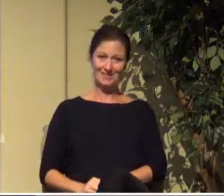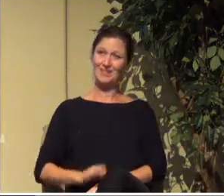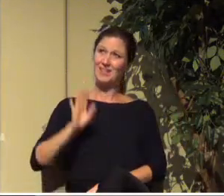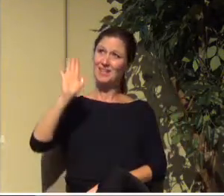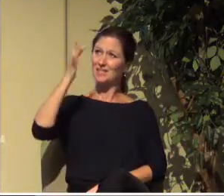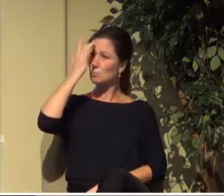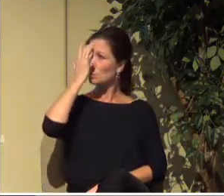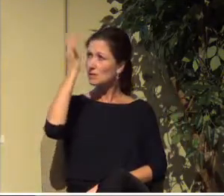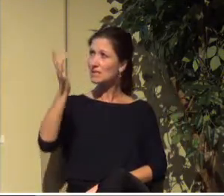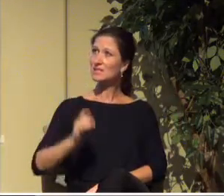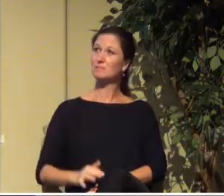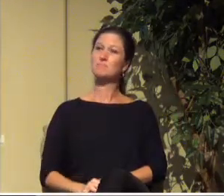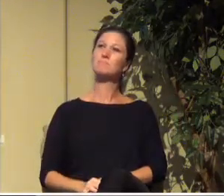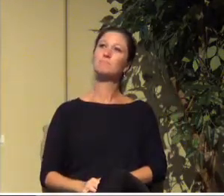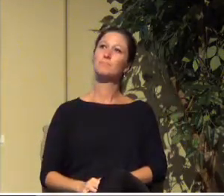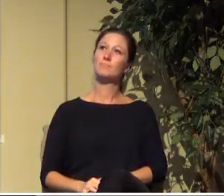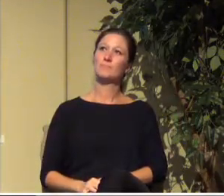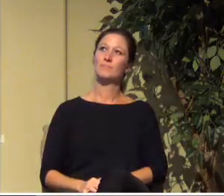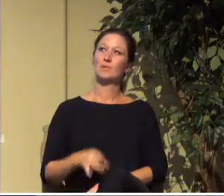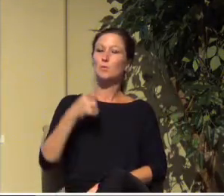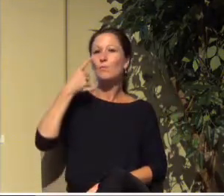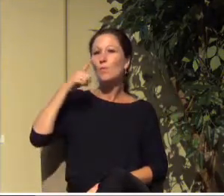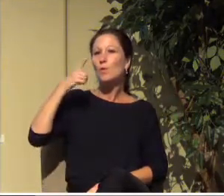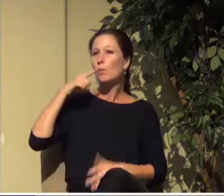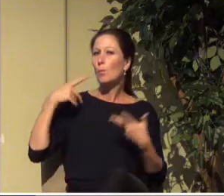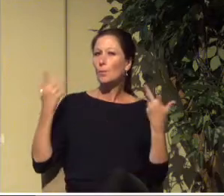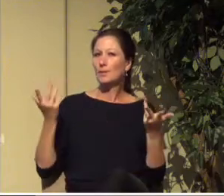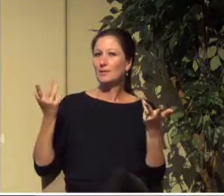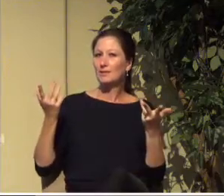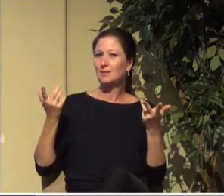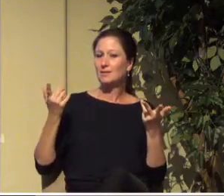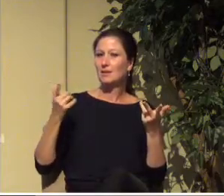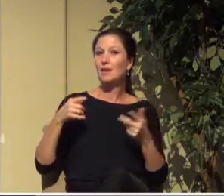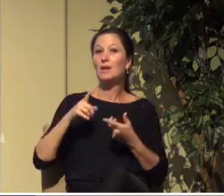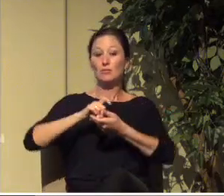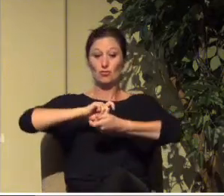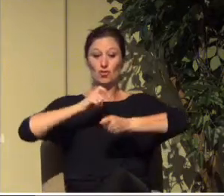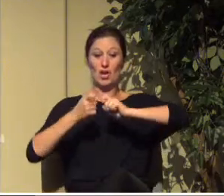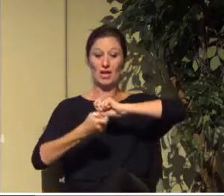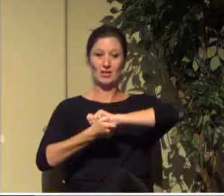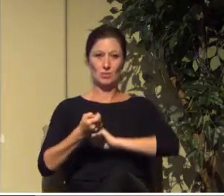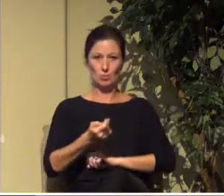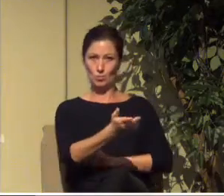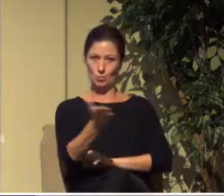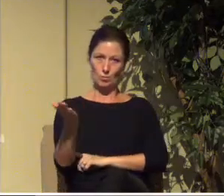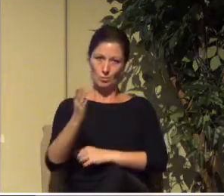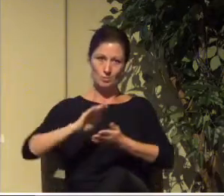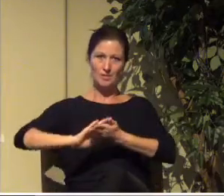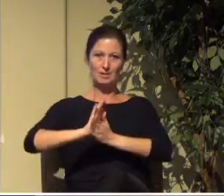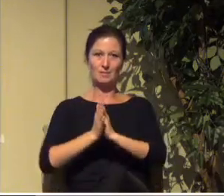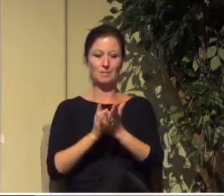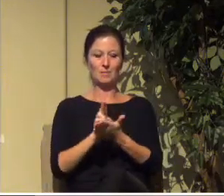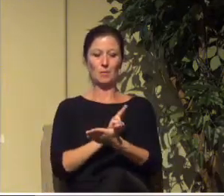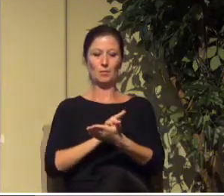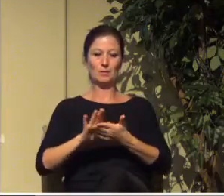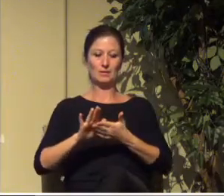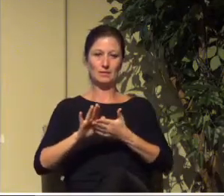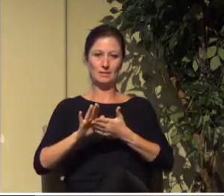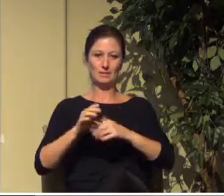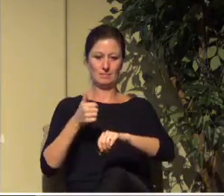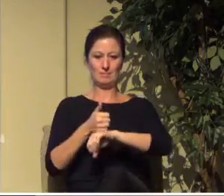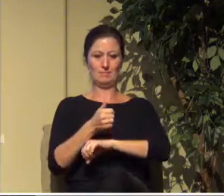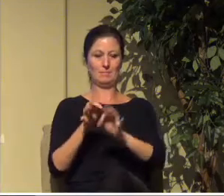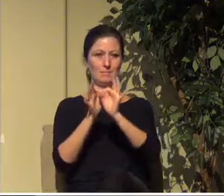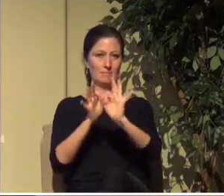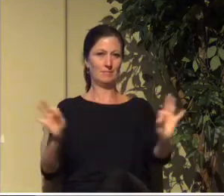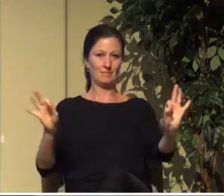which is to transform you to be holy and blameless, a suitable bride for Jesus Christ. And he's